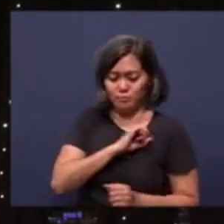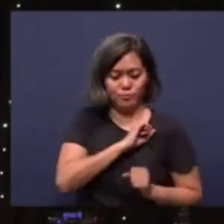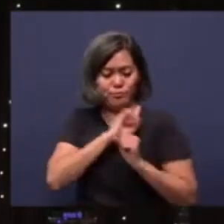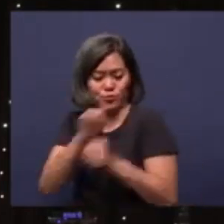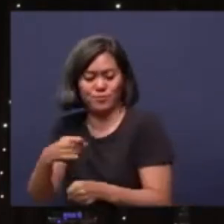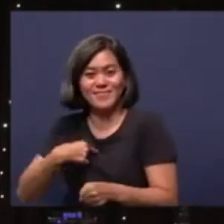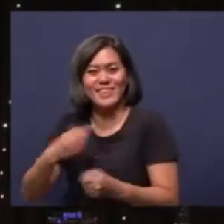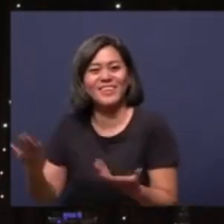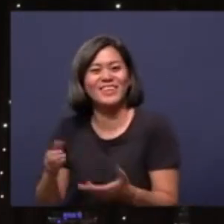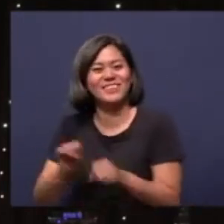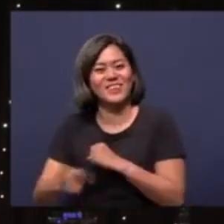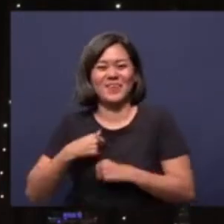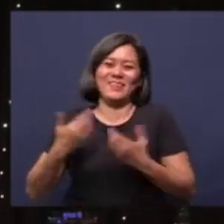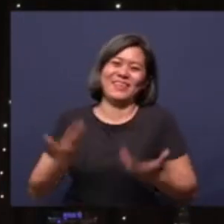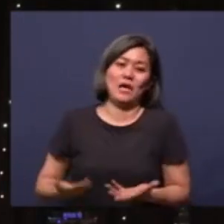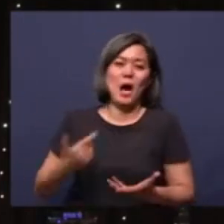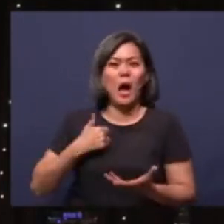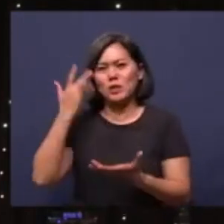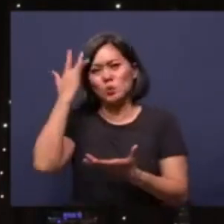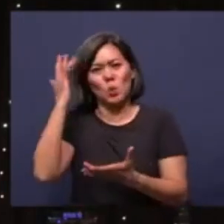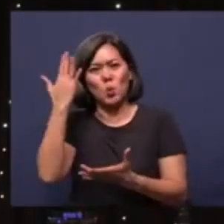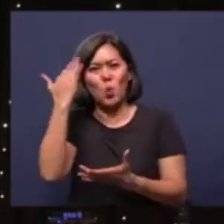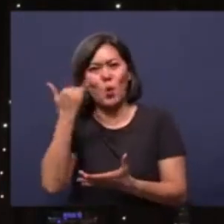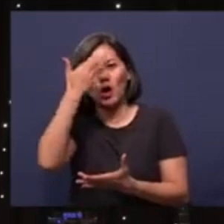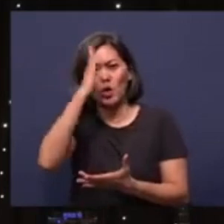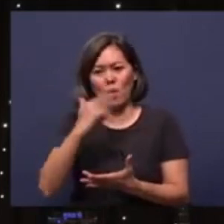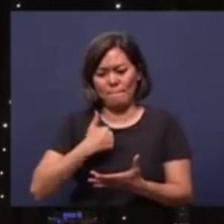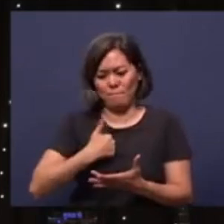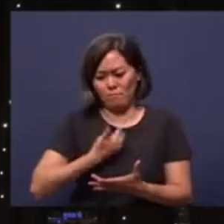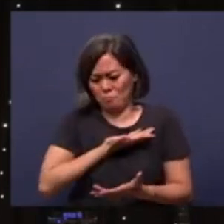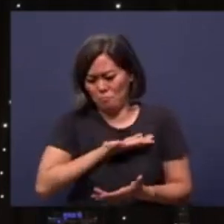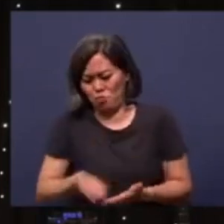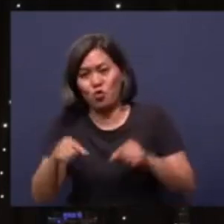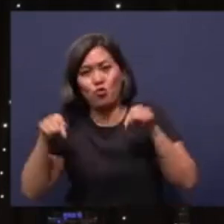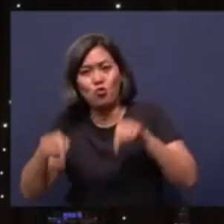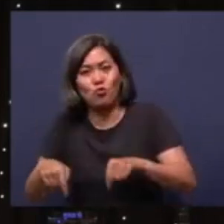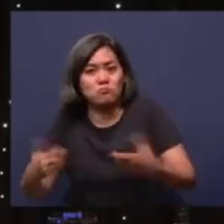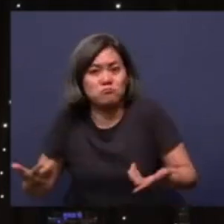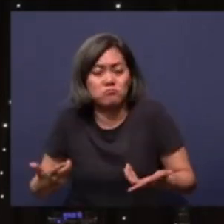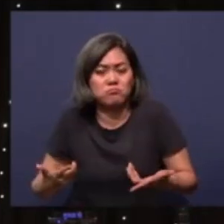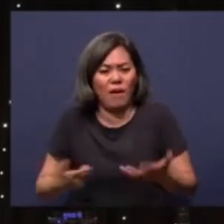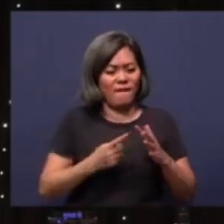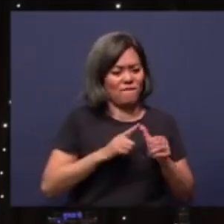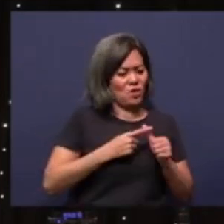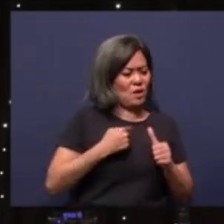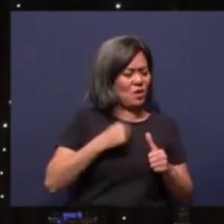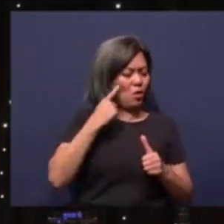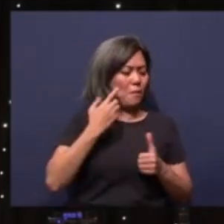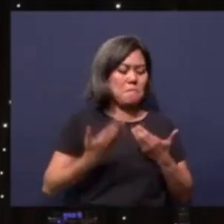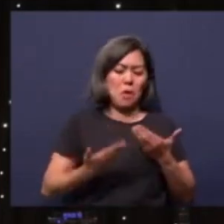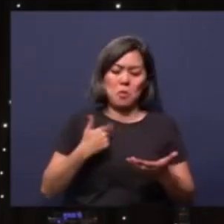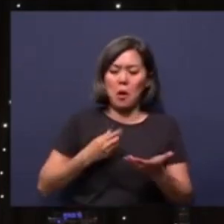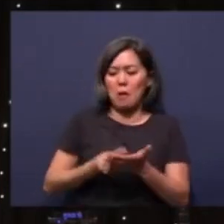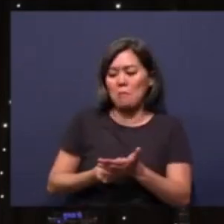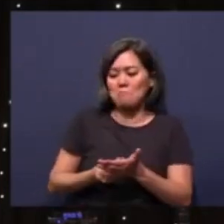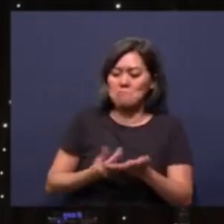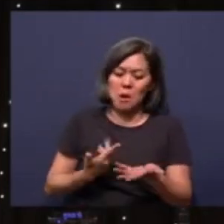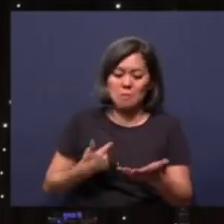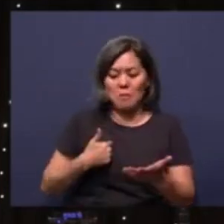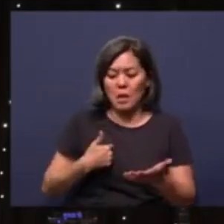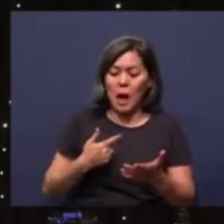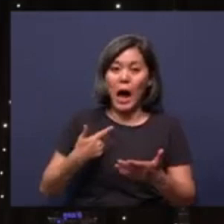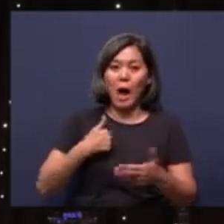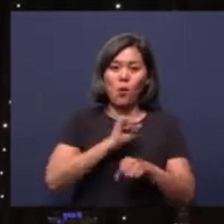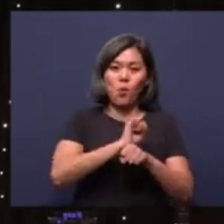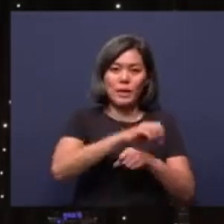am here. I did not know why God brought me here. Initially, actually, I was thinking that I'll buy a – I was